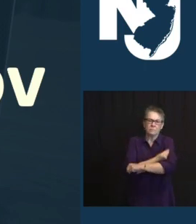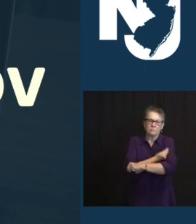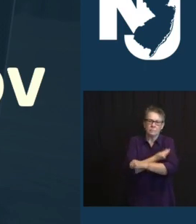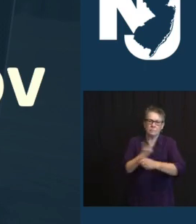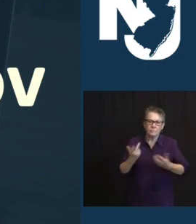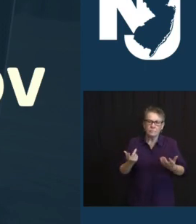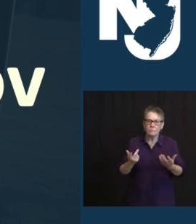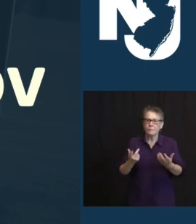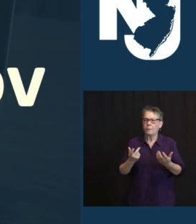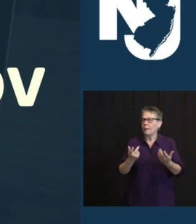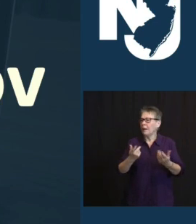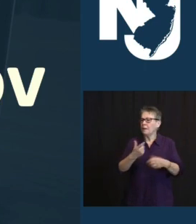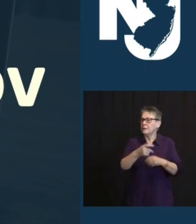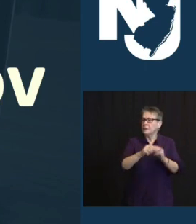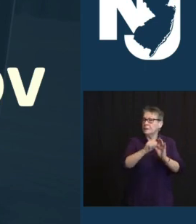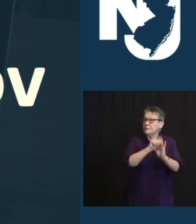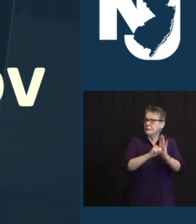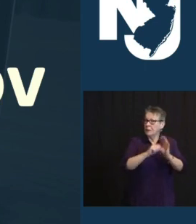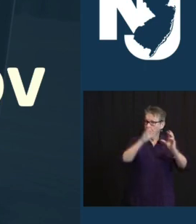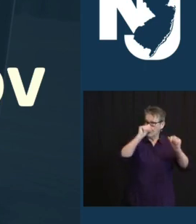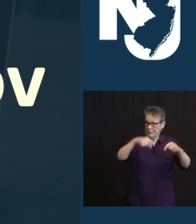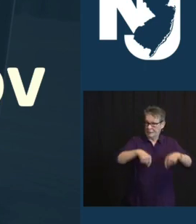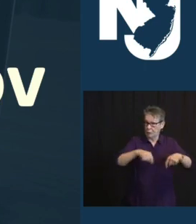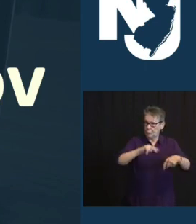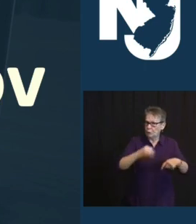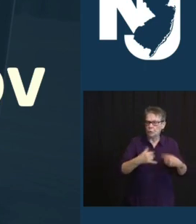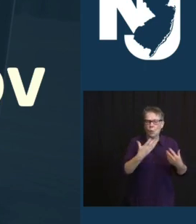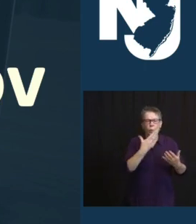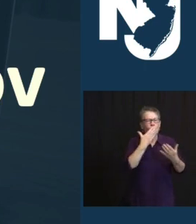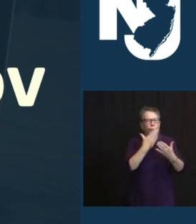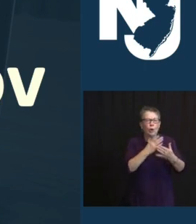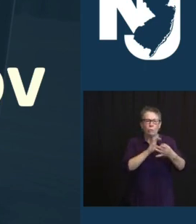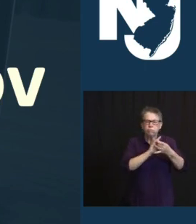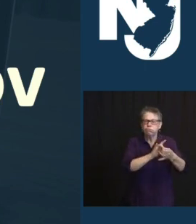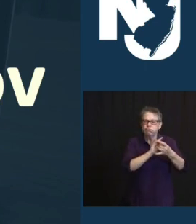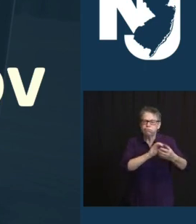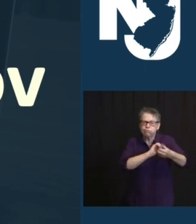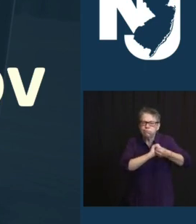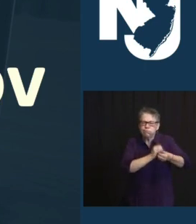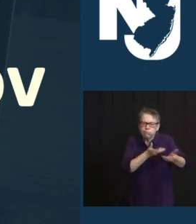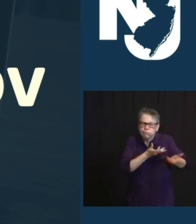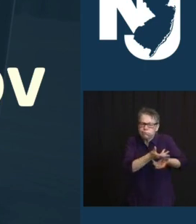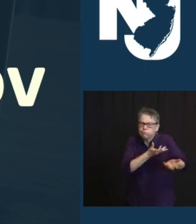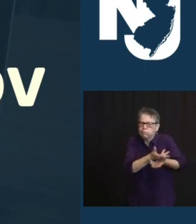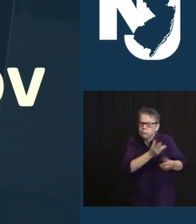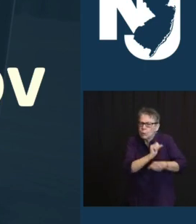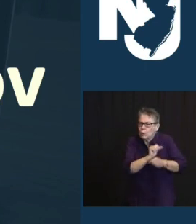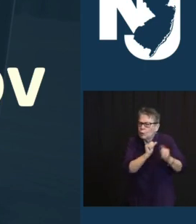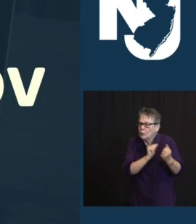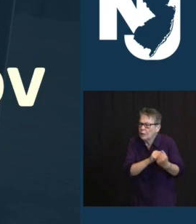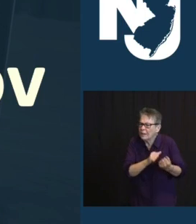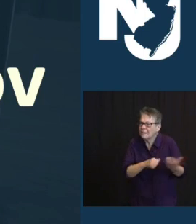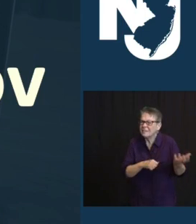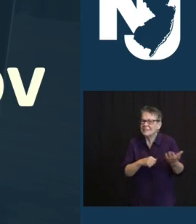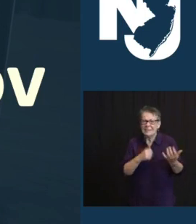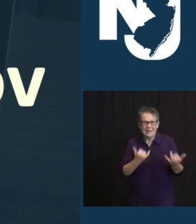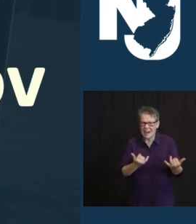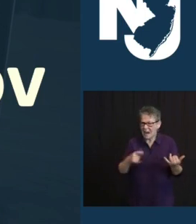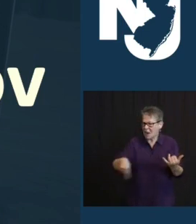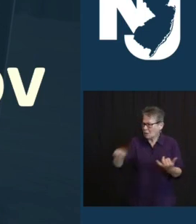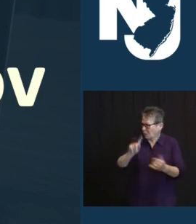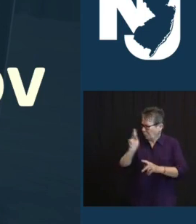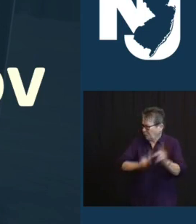BEEN A TERRIFIC PARTNER IN LOOKING WAYS TO DO WHAT I JUST SAID A MINUTE AGO, HELP THE 75-PLUS POPULATION.